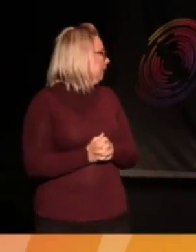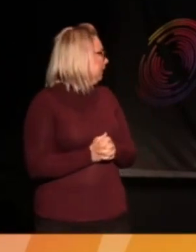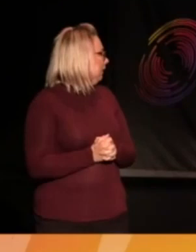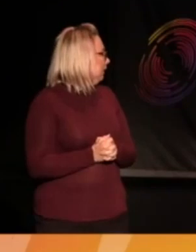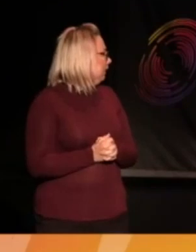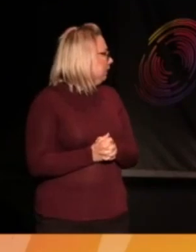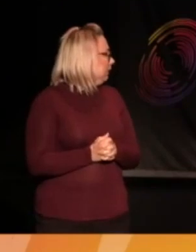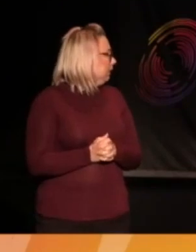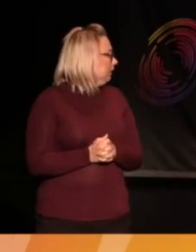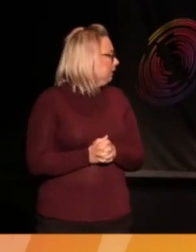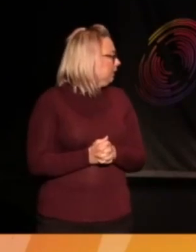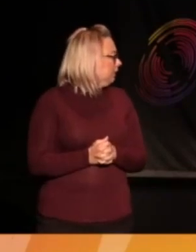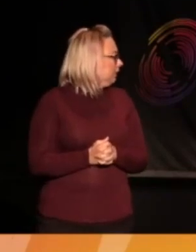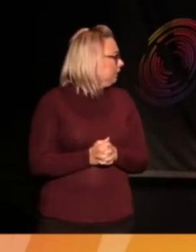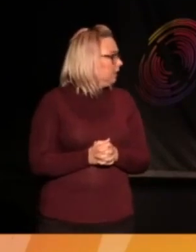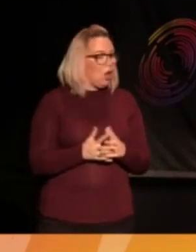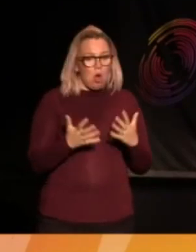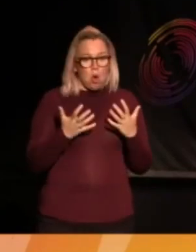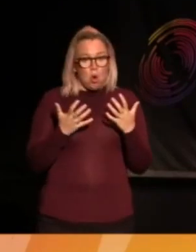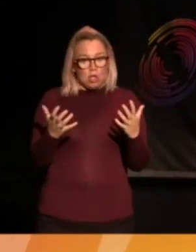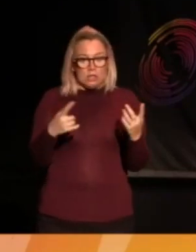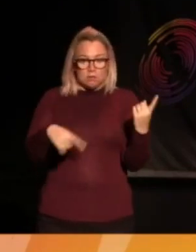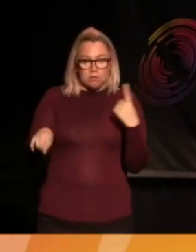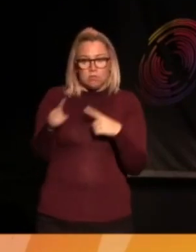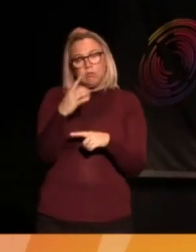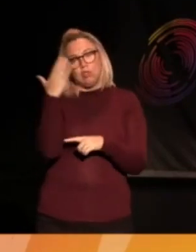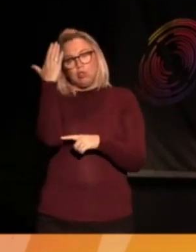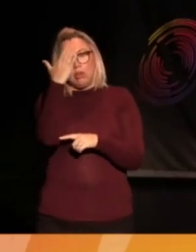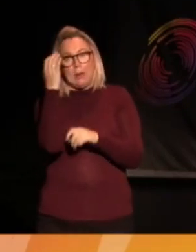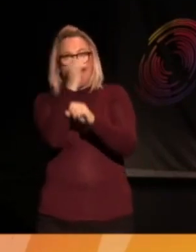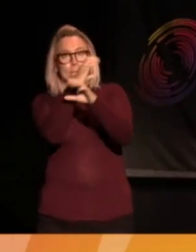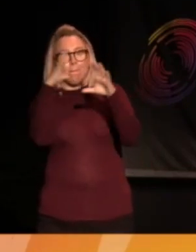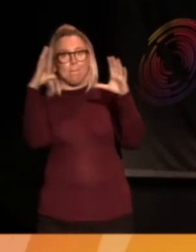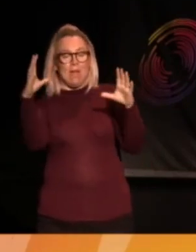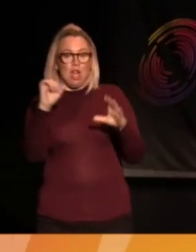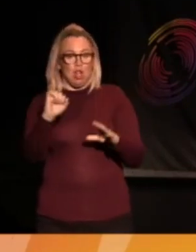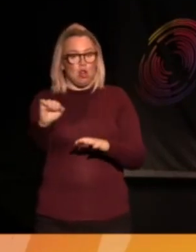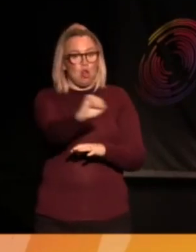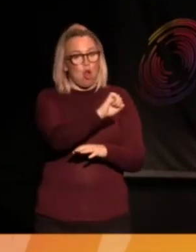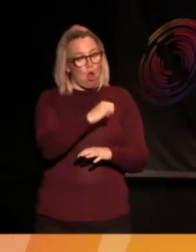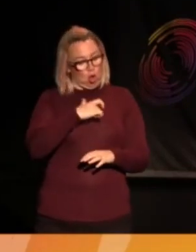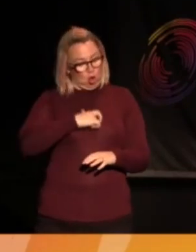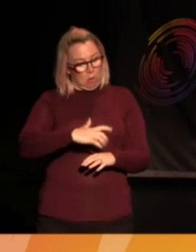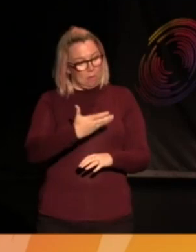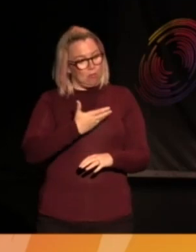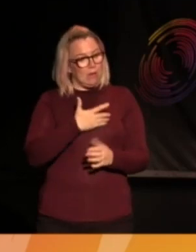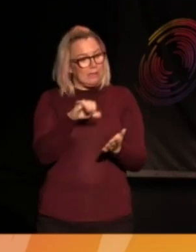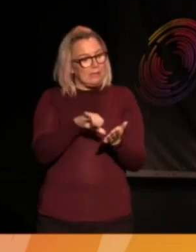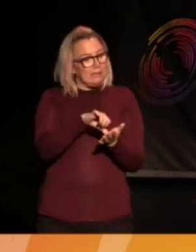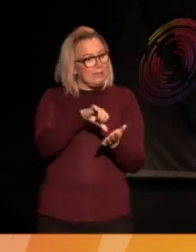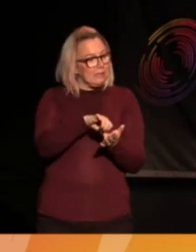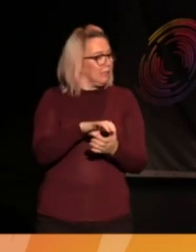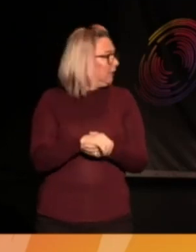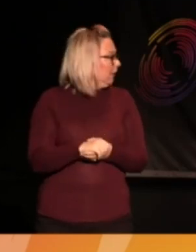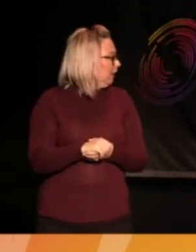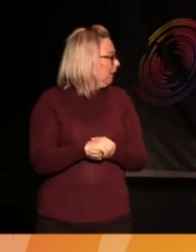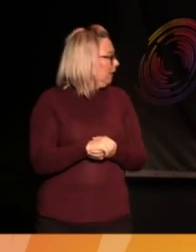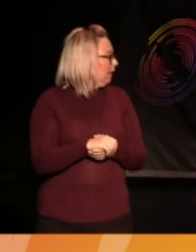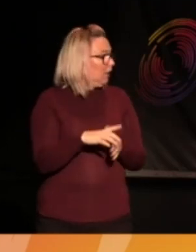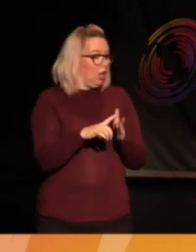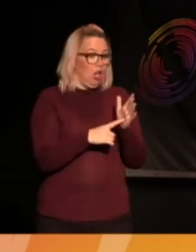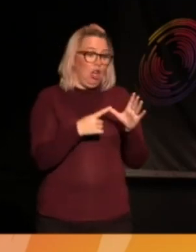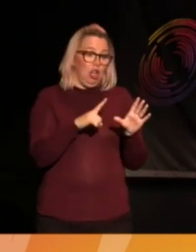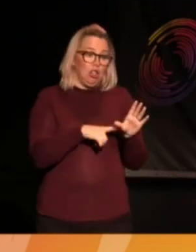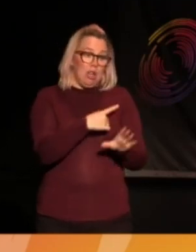Okay, audience, what about you? What have you been dreaming about in your human rights city? I think Jay's just pointed out, you know, we